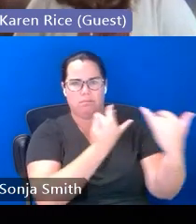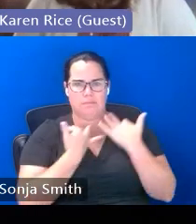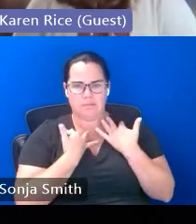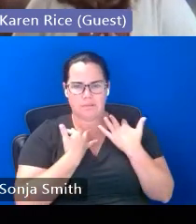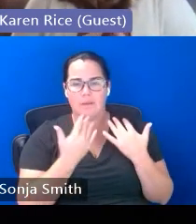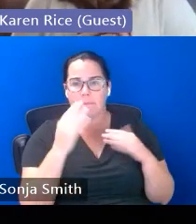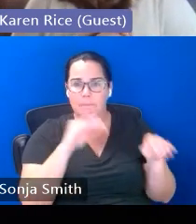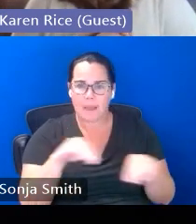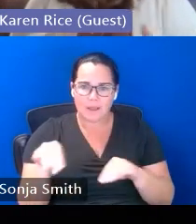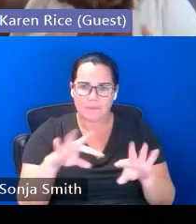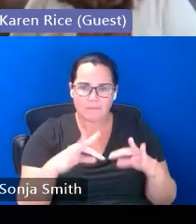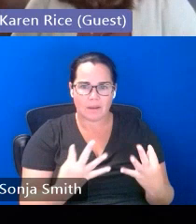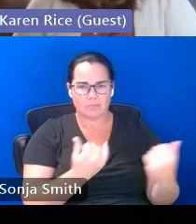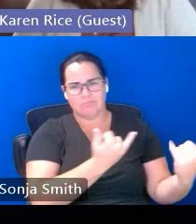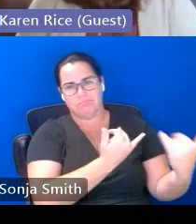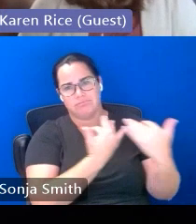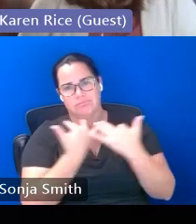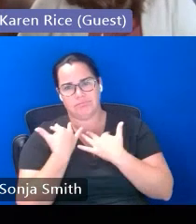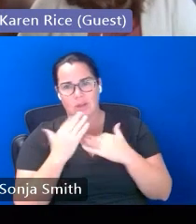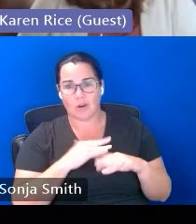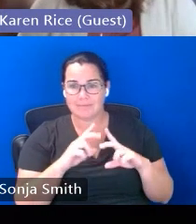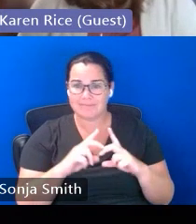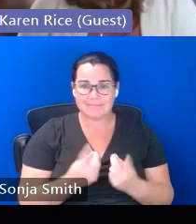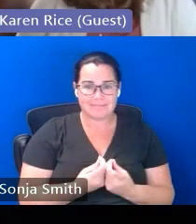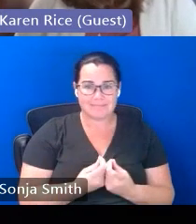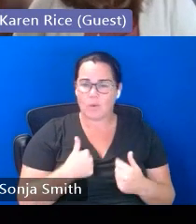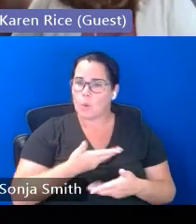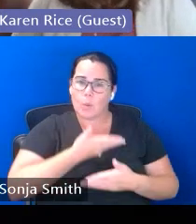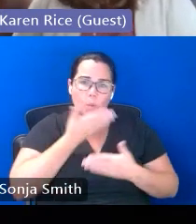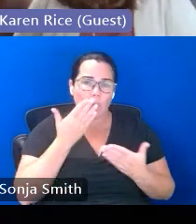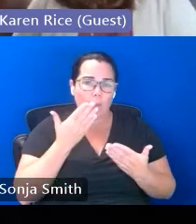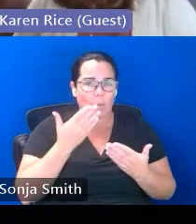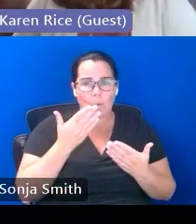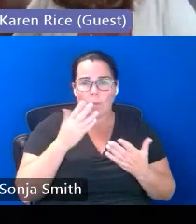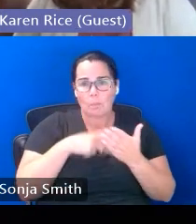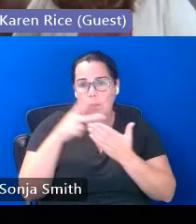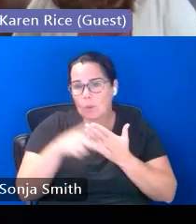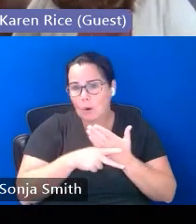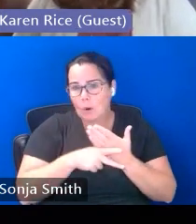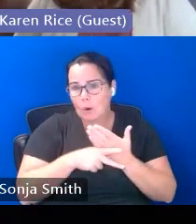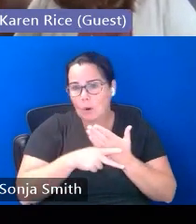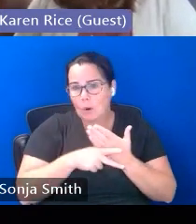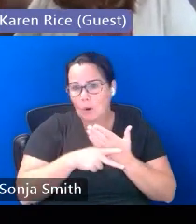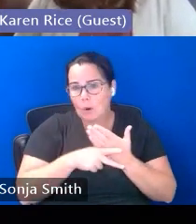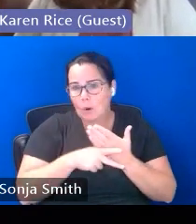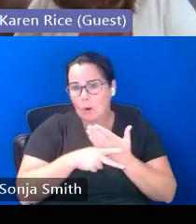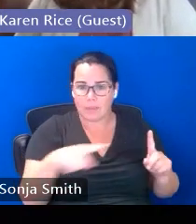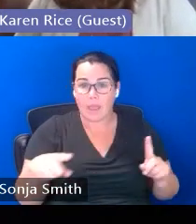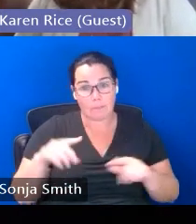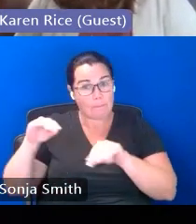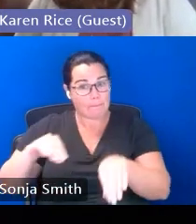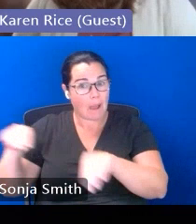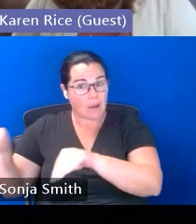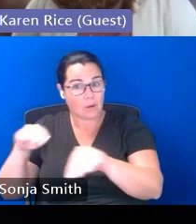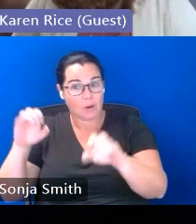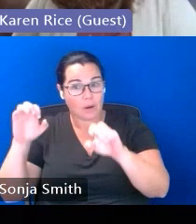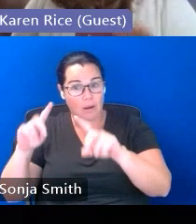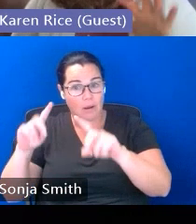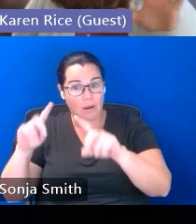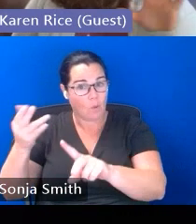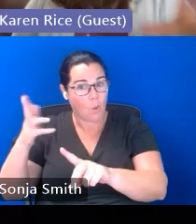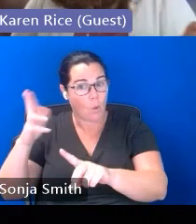we don't have specific programs for them whereas migrant education is its own specific federal program